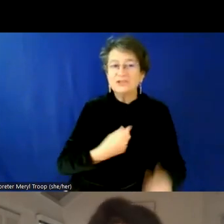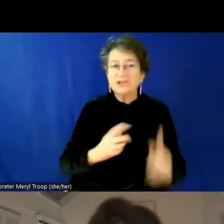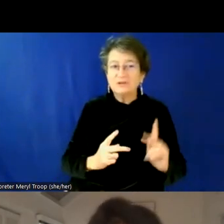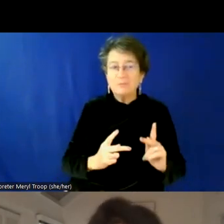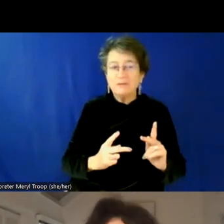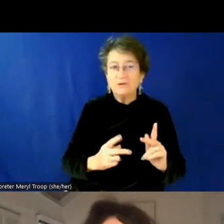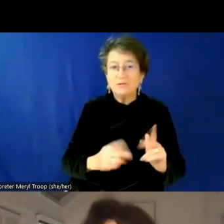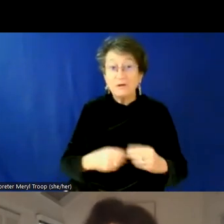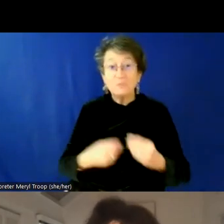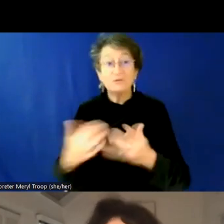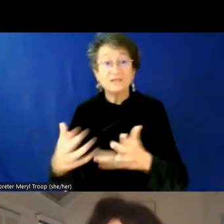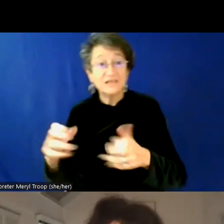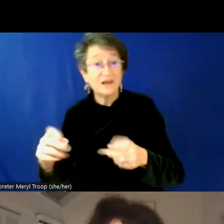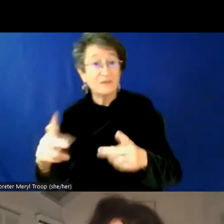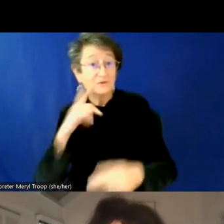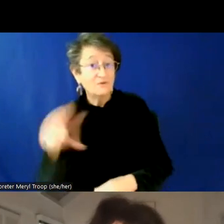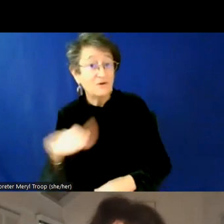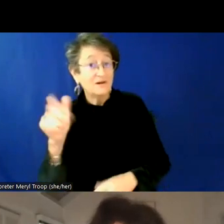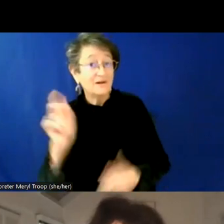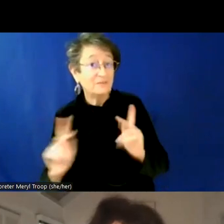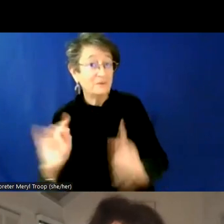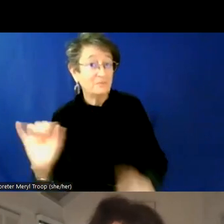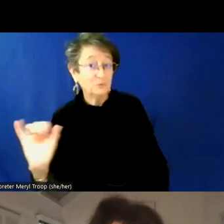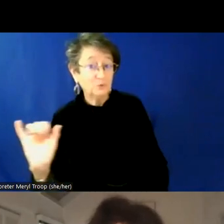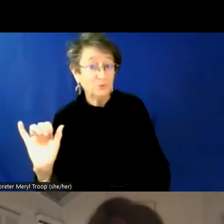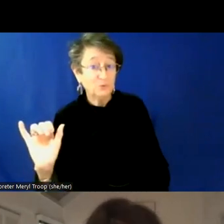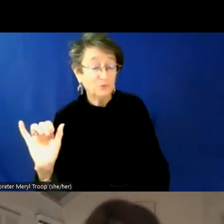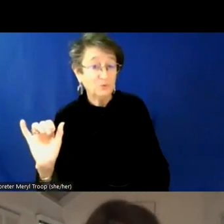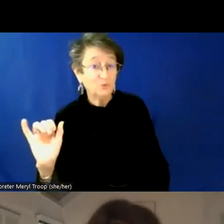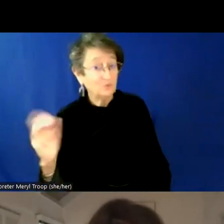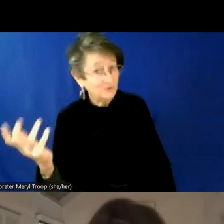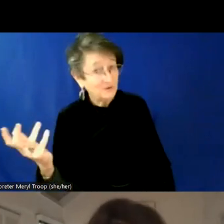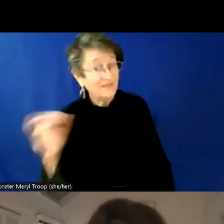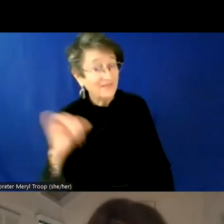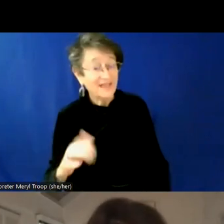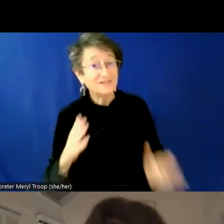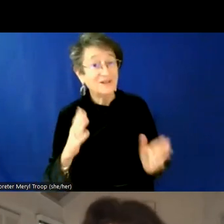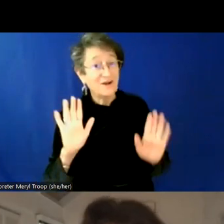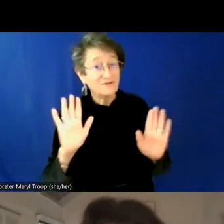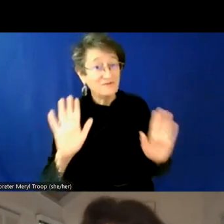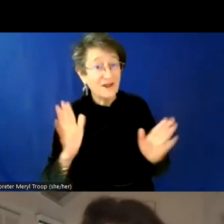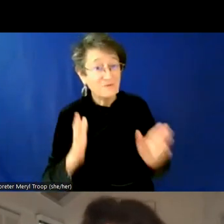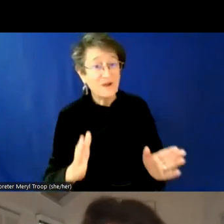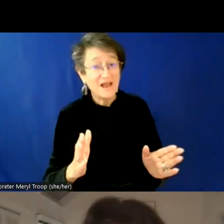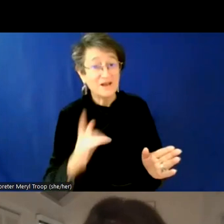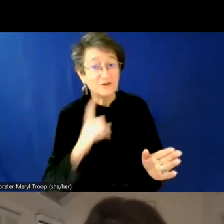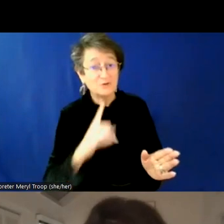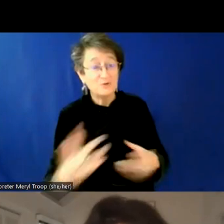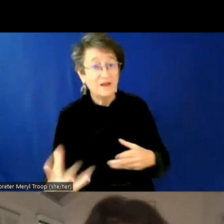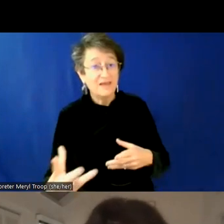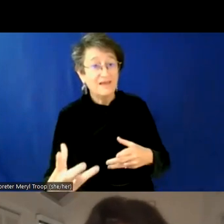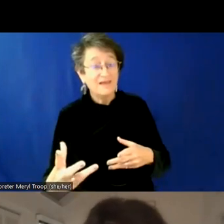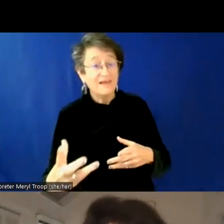be welcoming to other people. Uh, and I think that that's, uh, that's a great way of getting, uh, workplace culture,